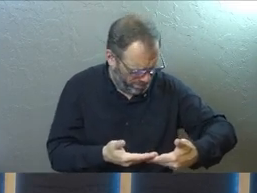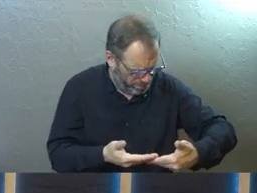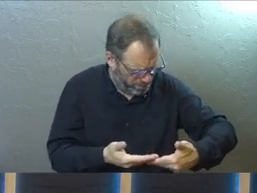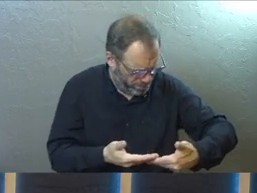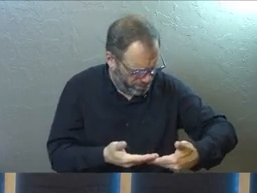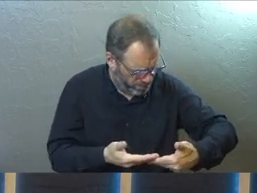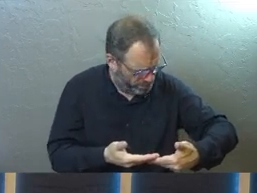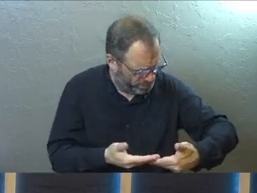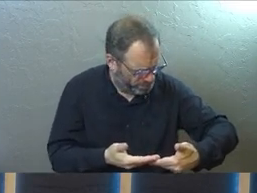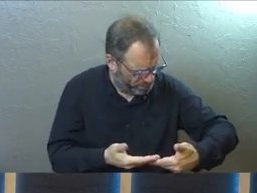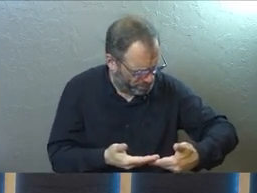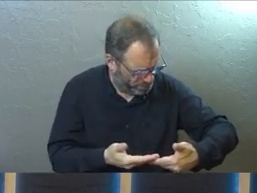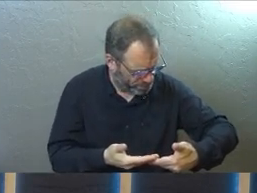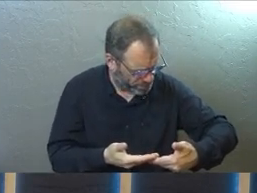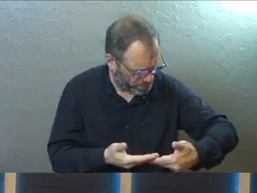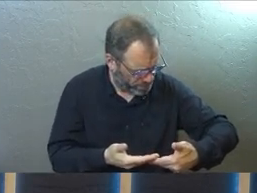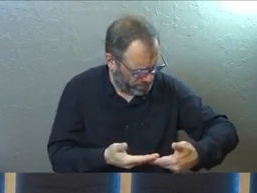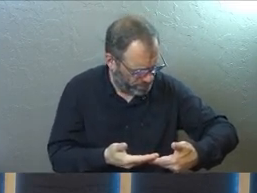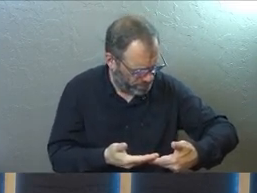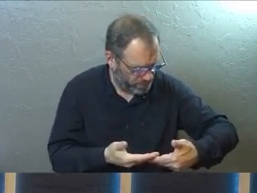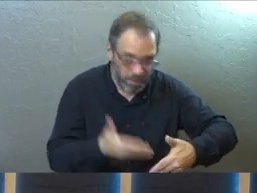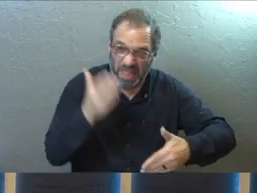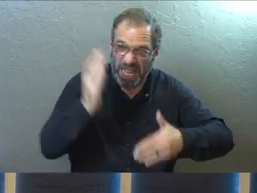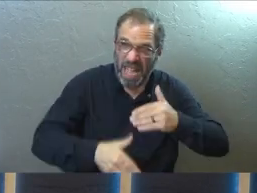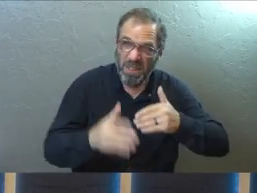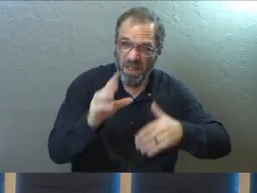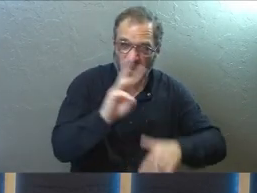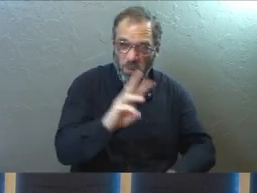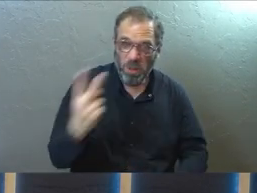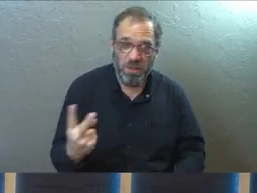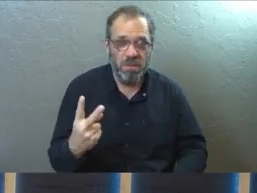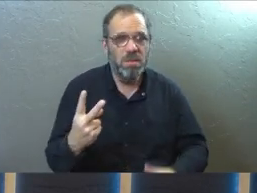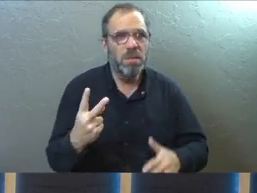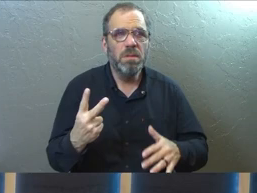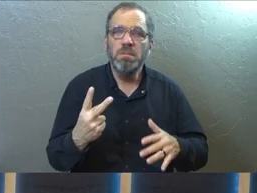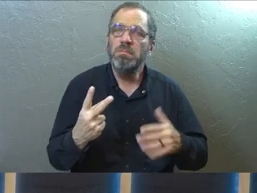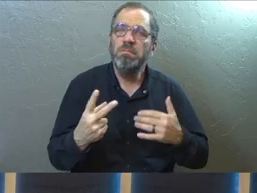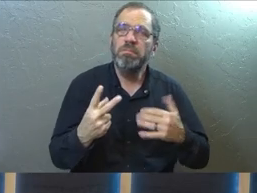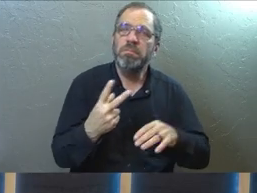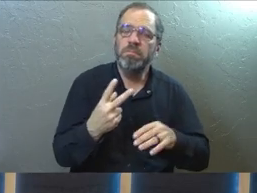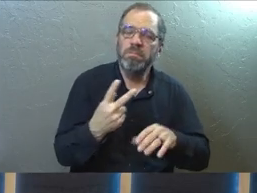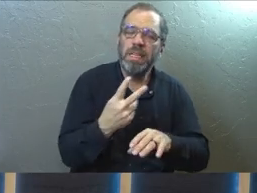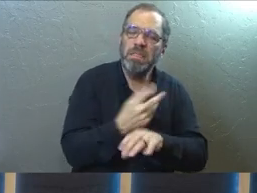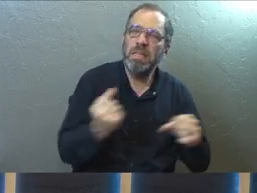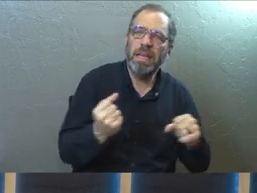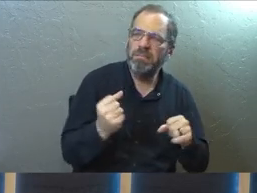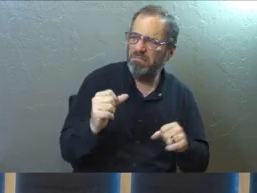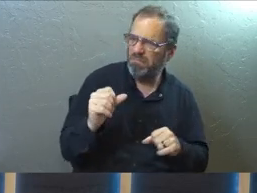And by the end of the war, they had saved over 800 people, just their little family in their little watch shop.